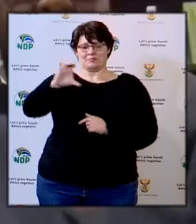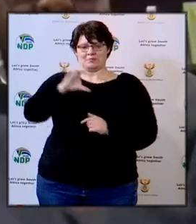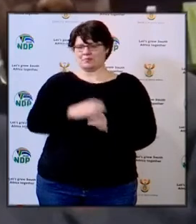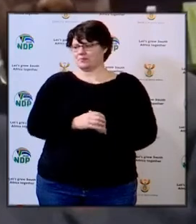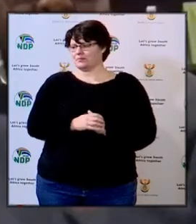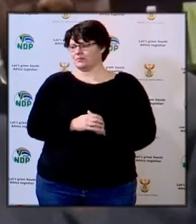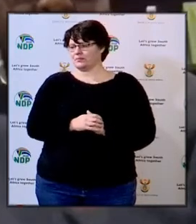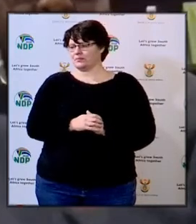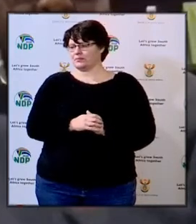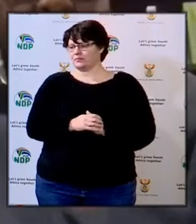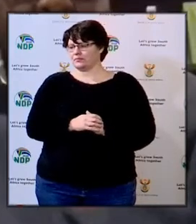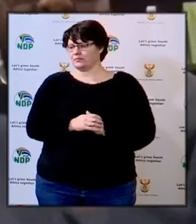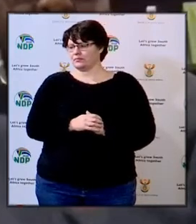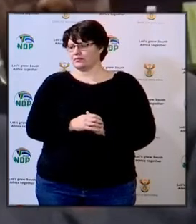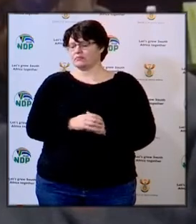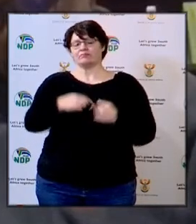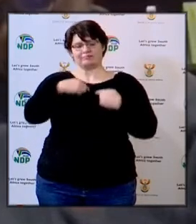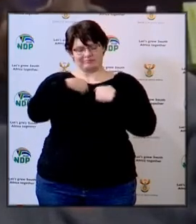We have...